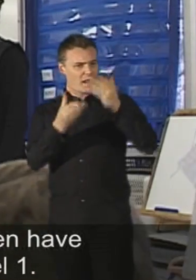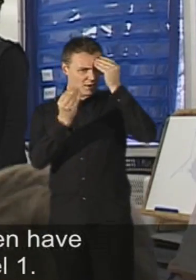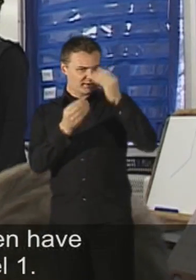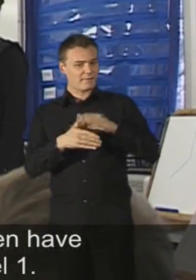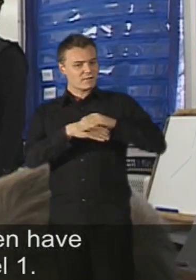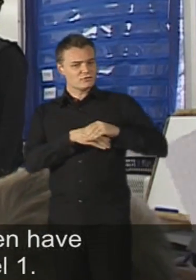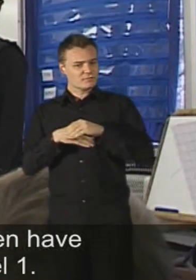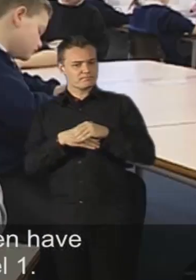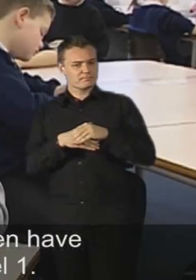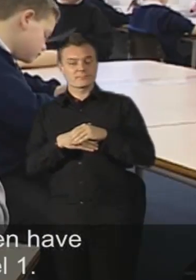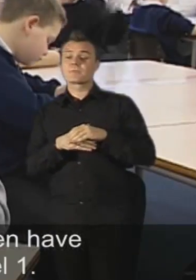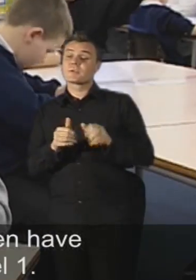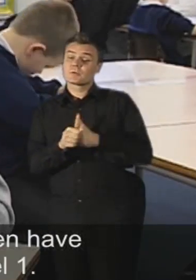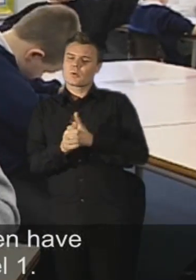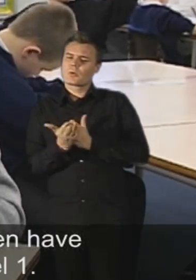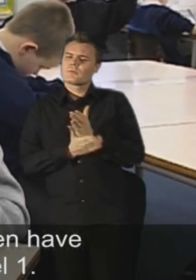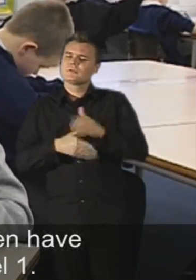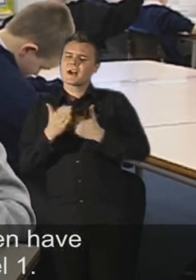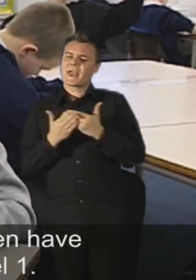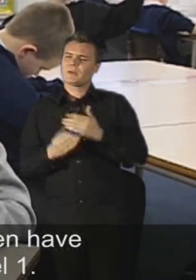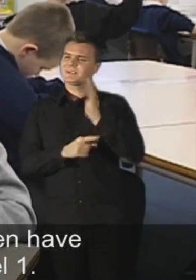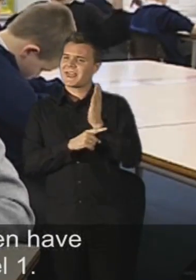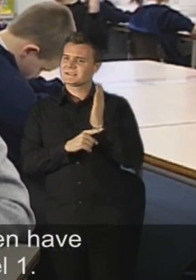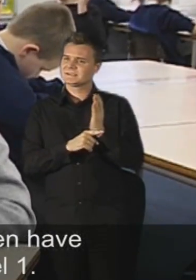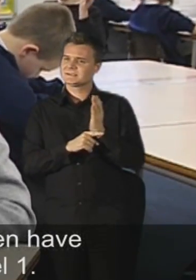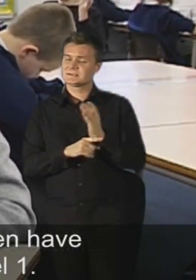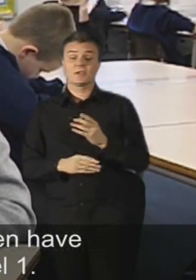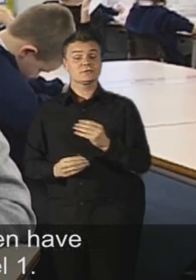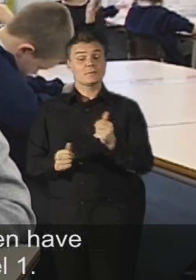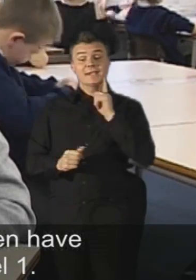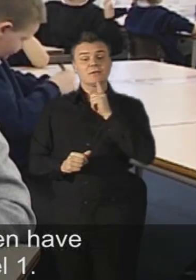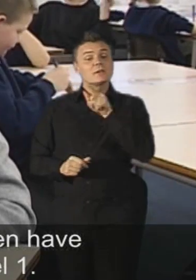children and some hearing children have achieved British Sign Language Level 1.